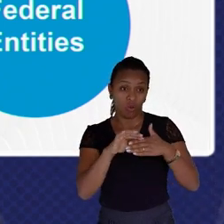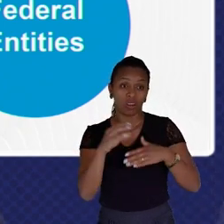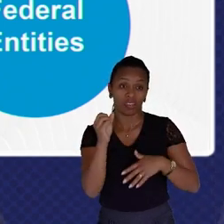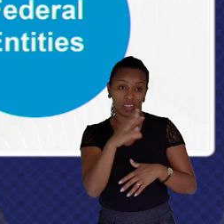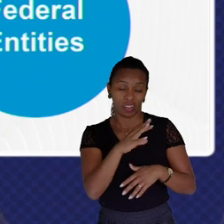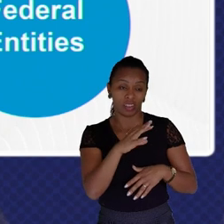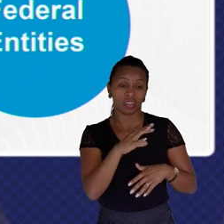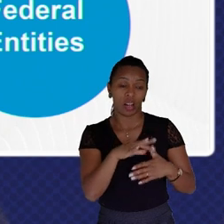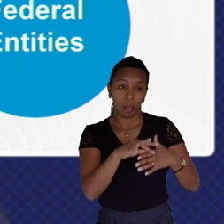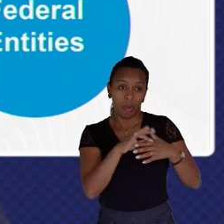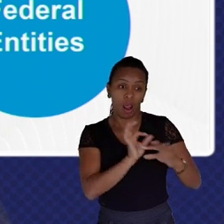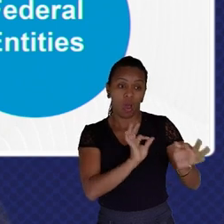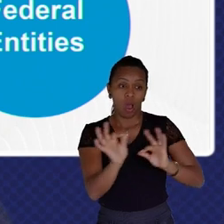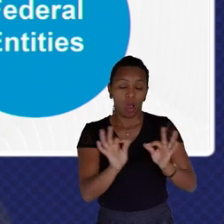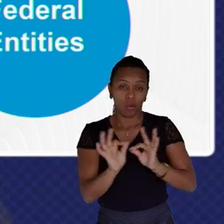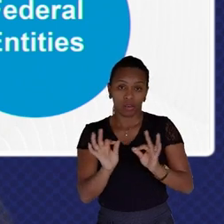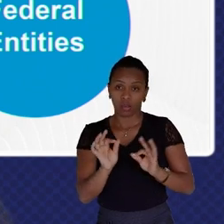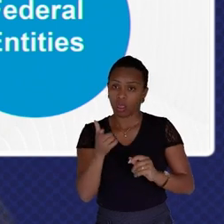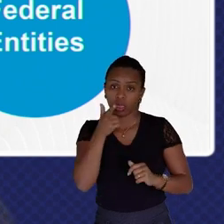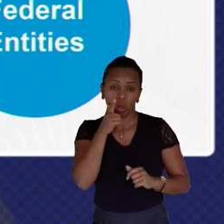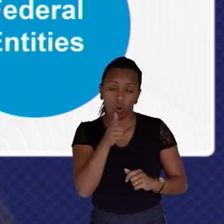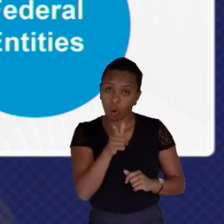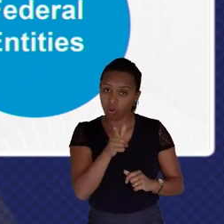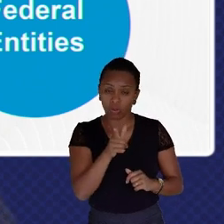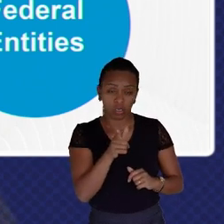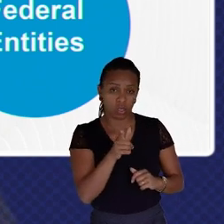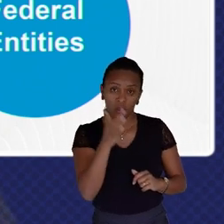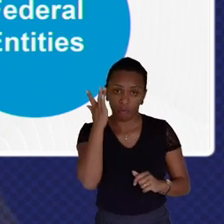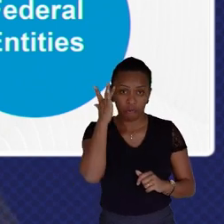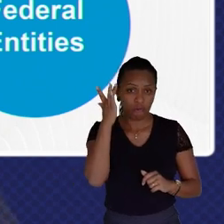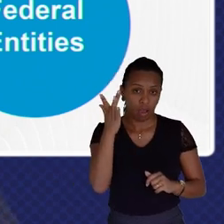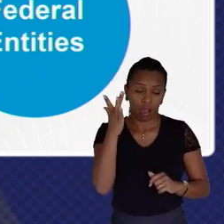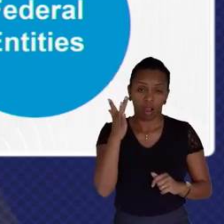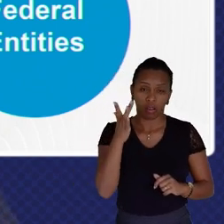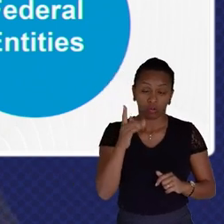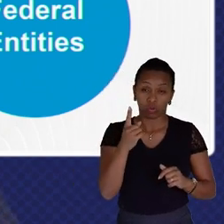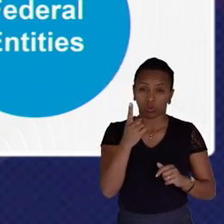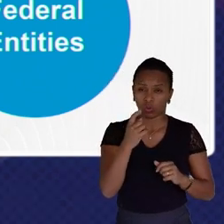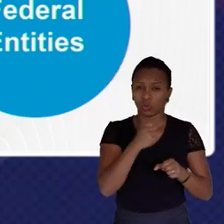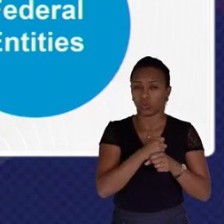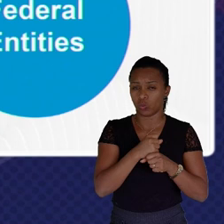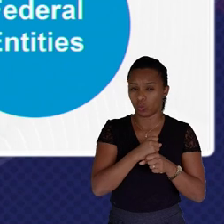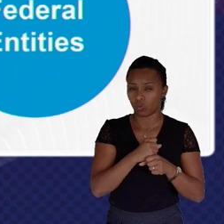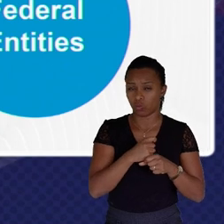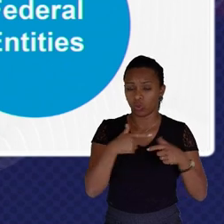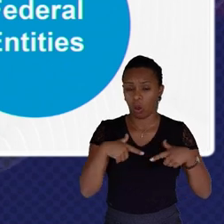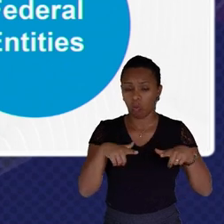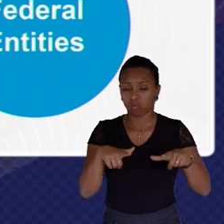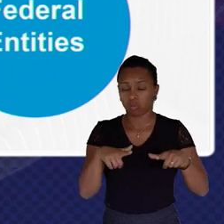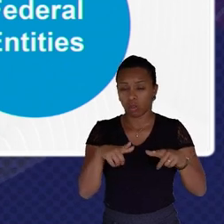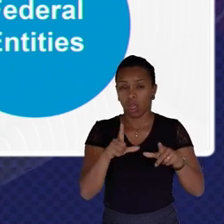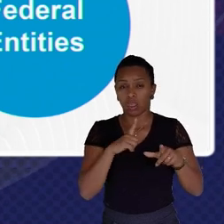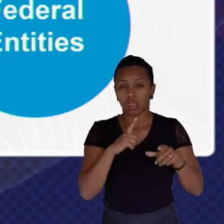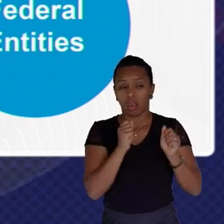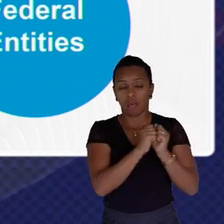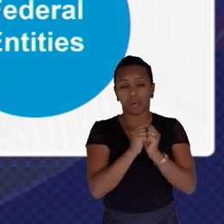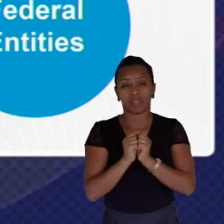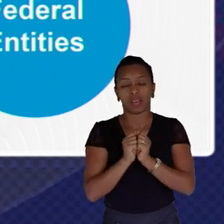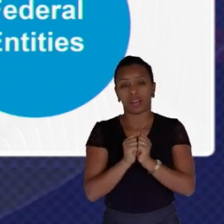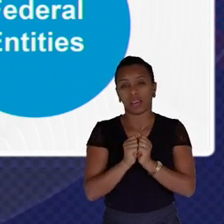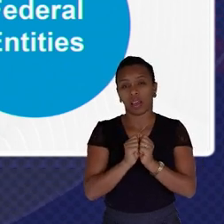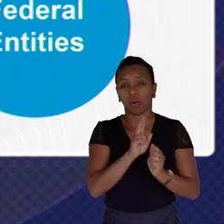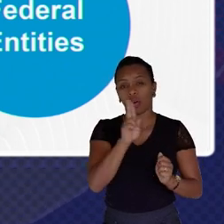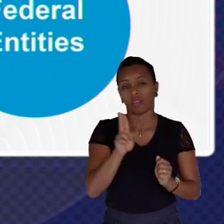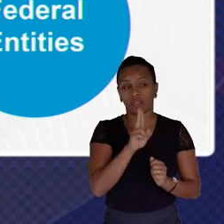did not get their title easy So they had to go through a year-long diploma Which we collaborated with Cambridge University And it was called the Public